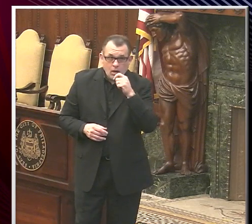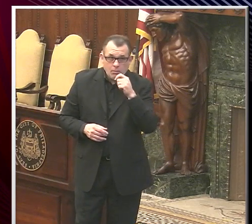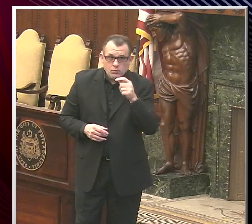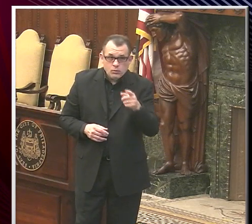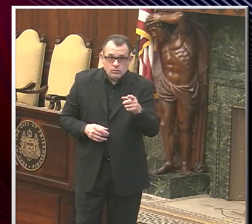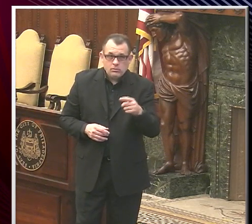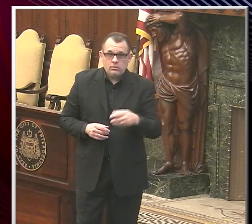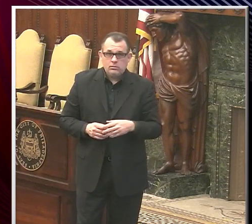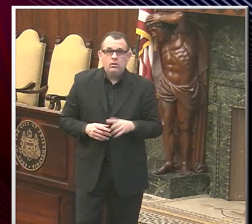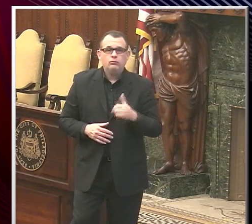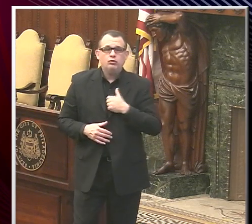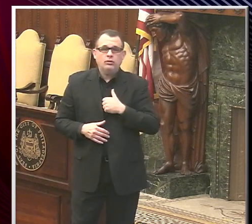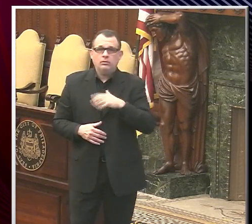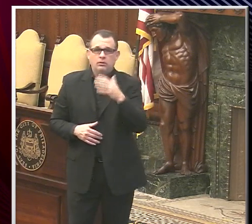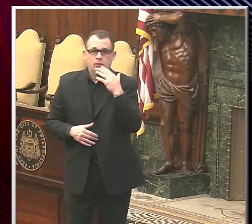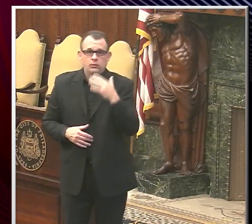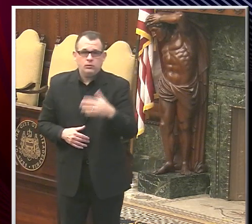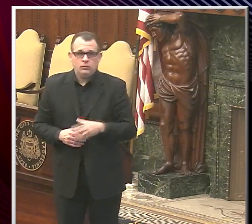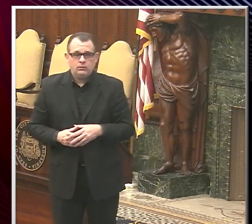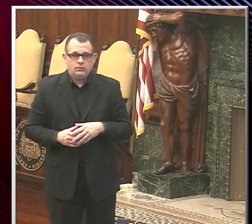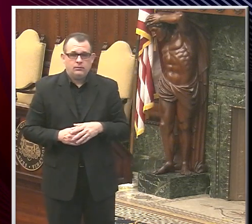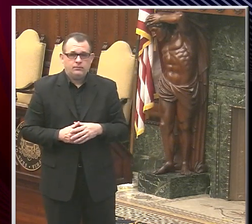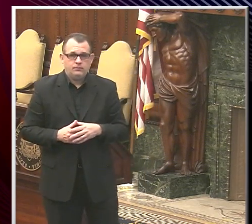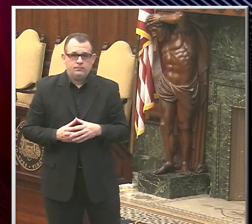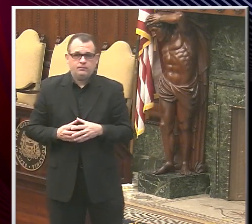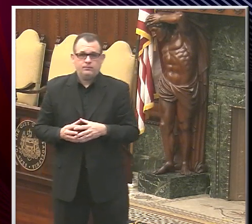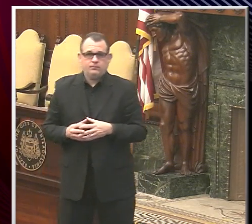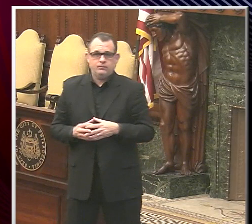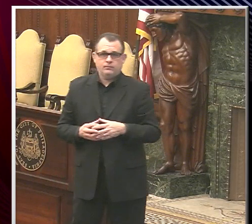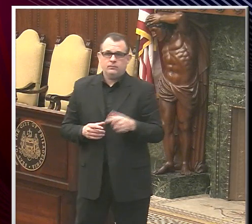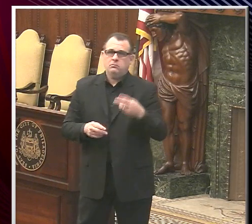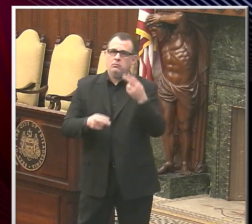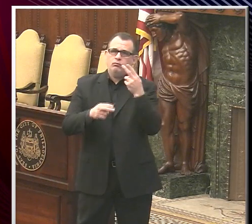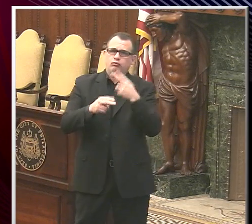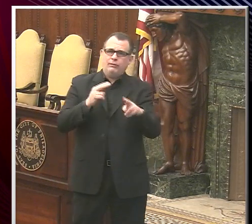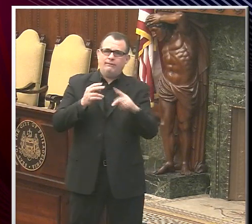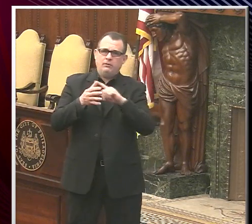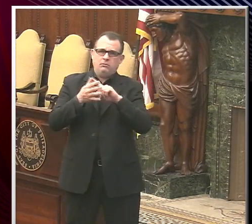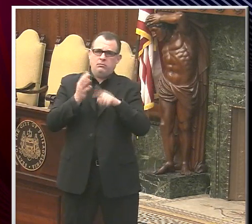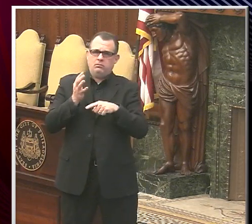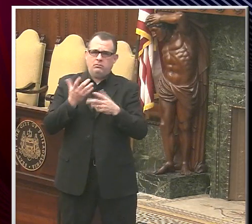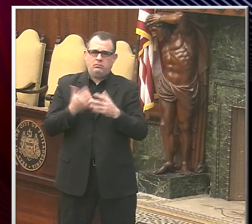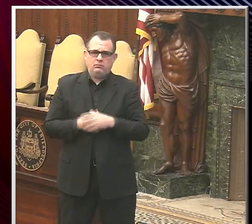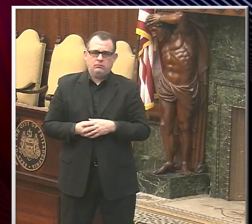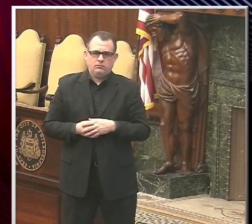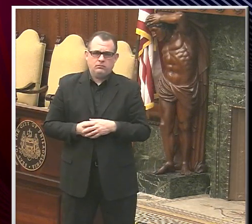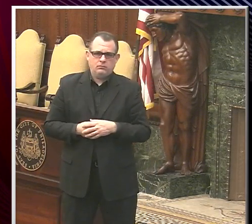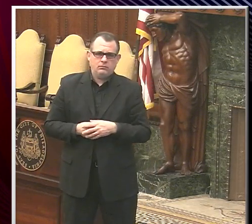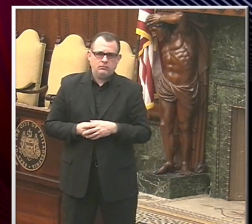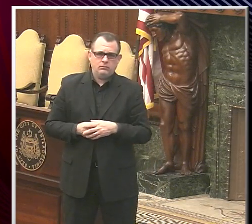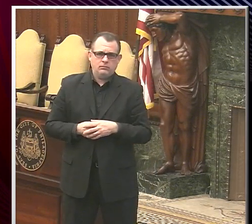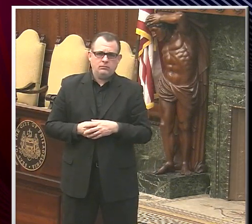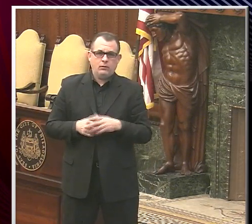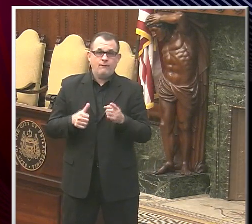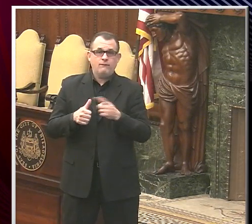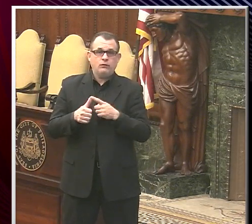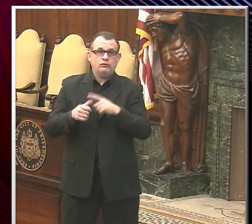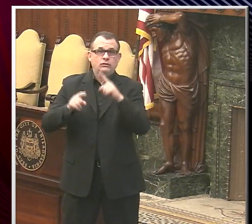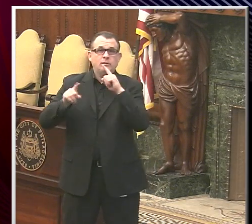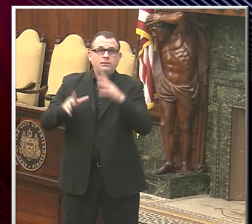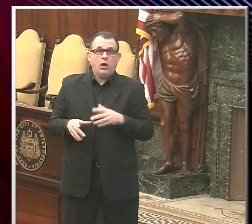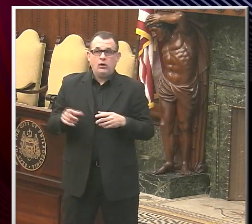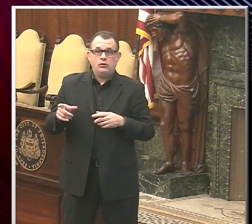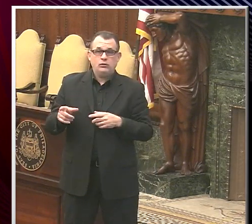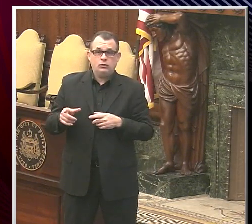Sorry. Thank you. I just had a brief couple of questions. I know that 1B includes first responders. I was wondering if